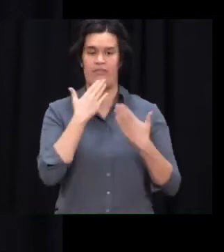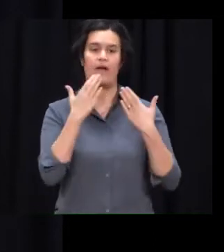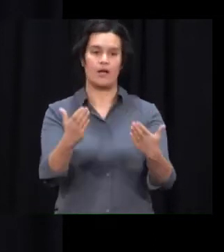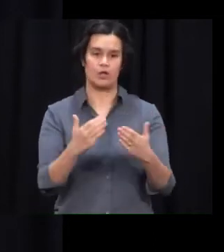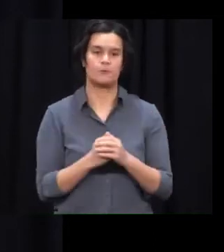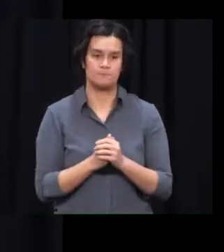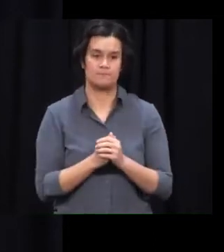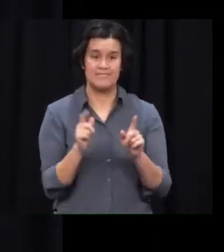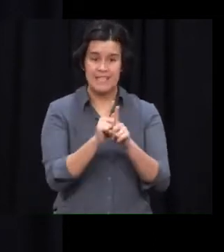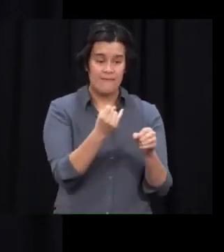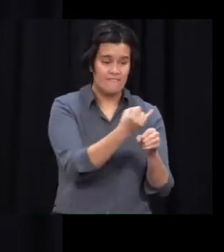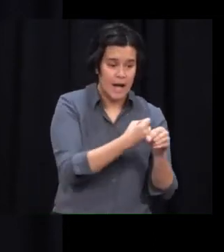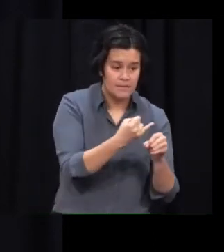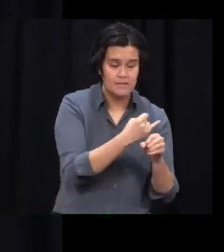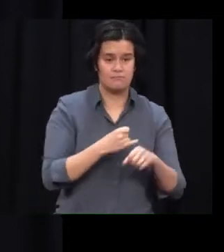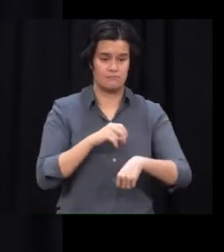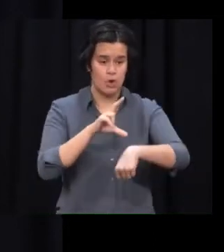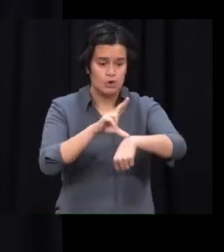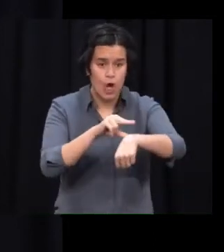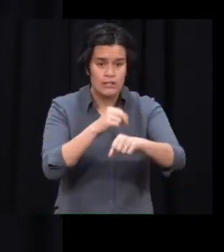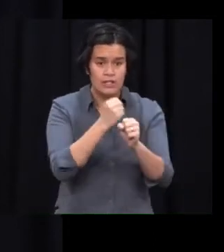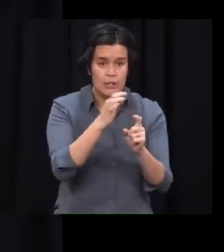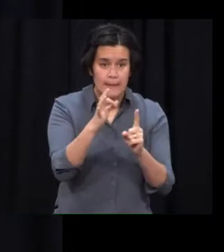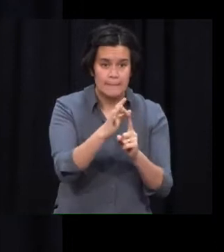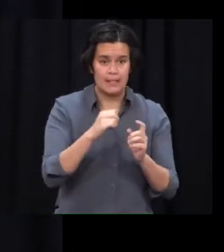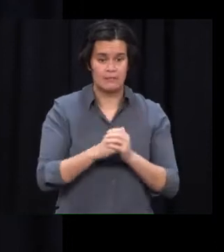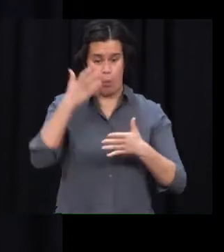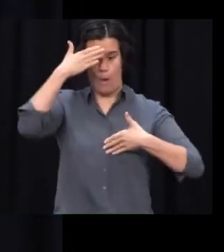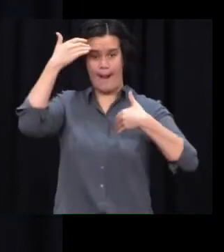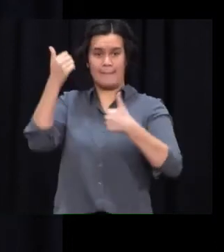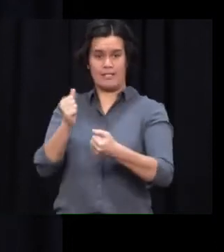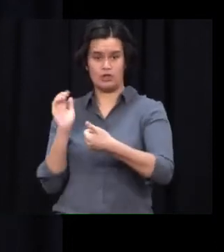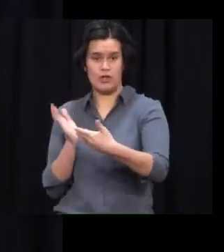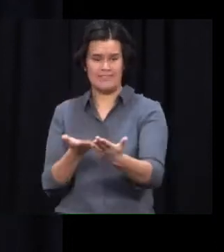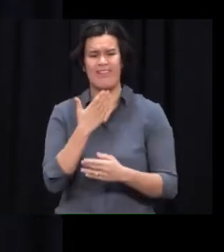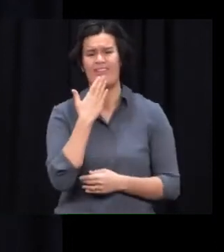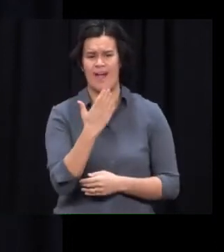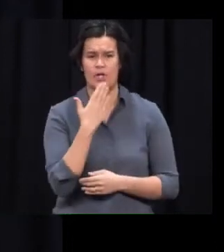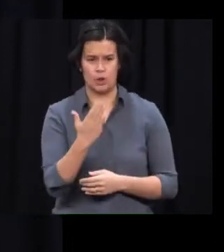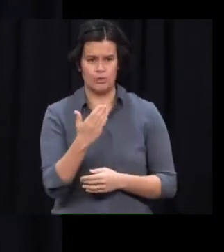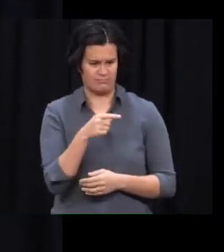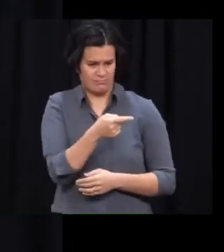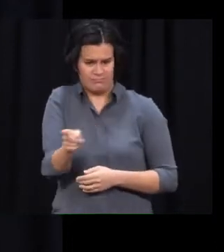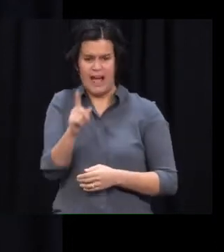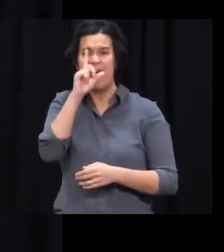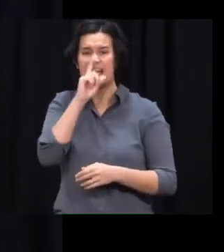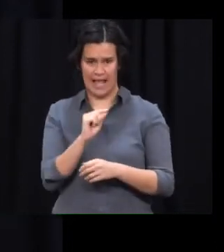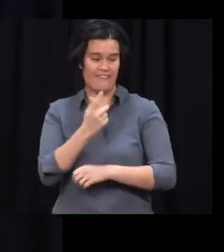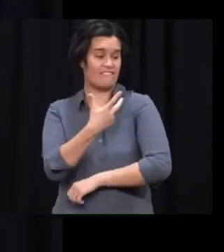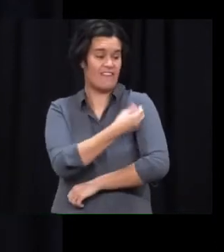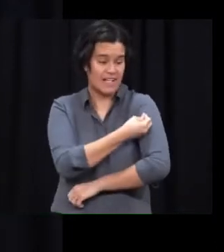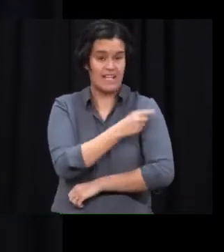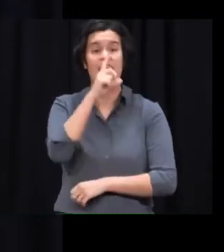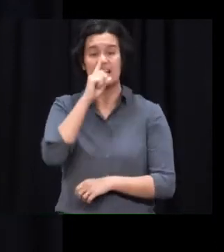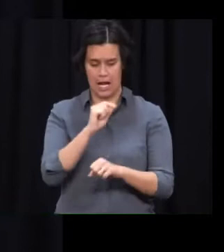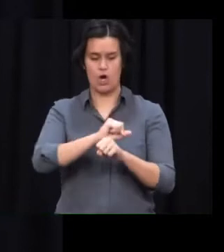our pharmacies, our GPs, our Haora providers who have been really ramping up their vaccination and testing to meet the current